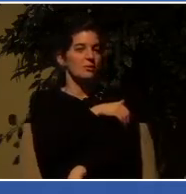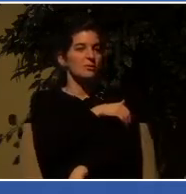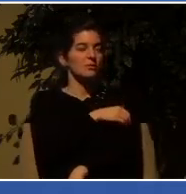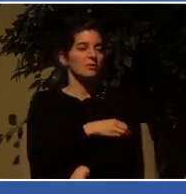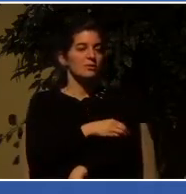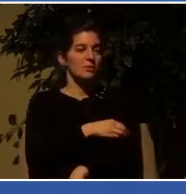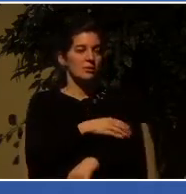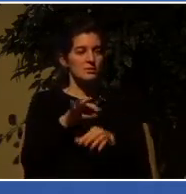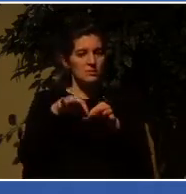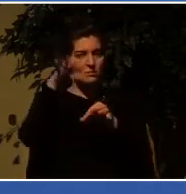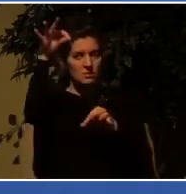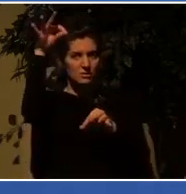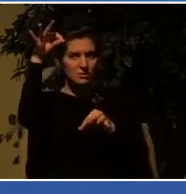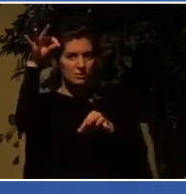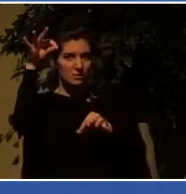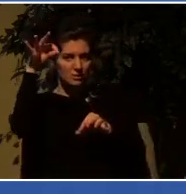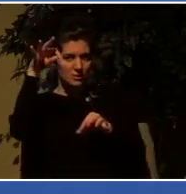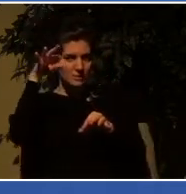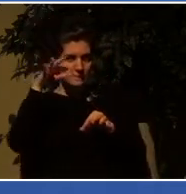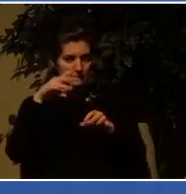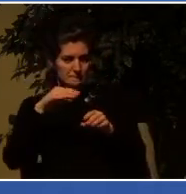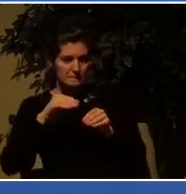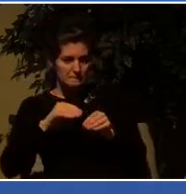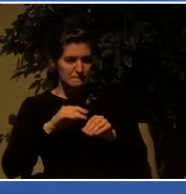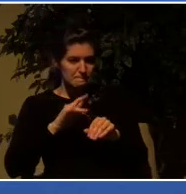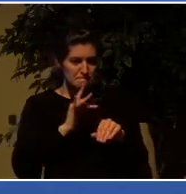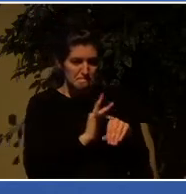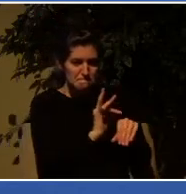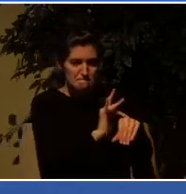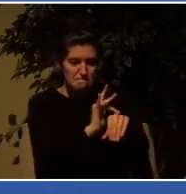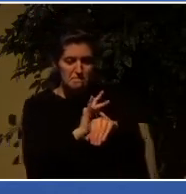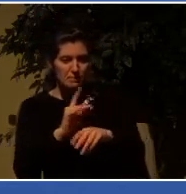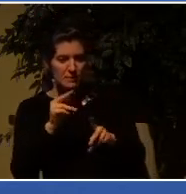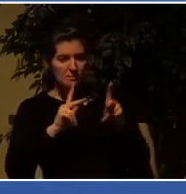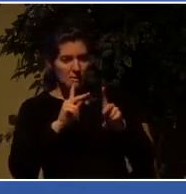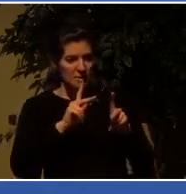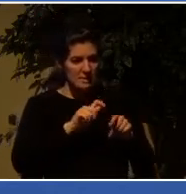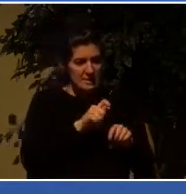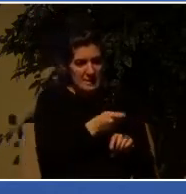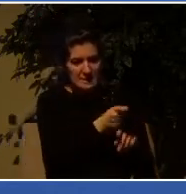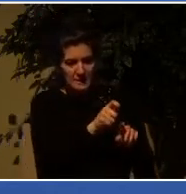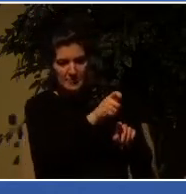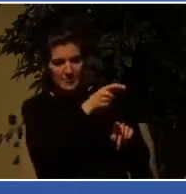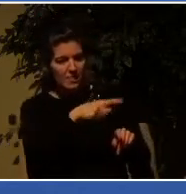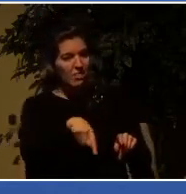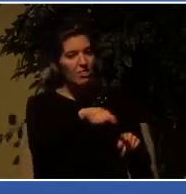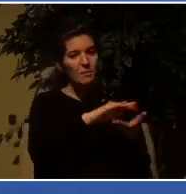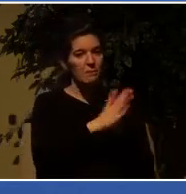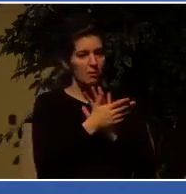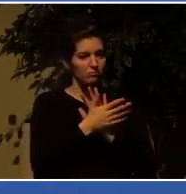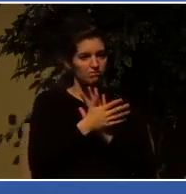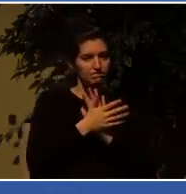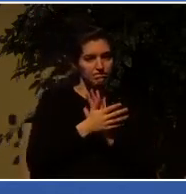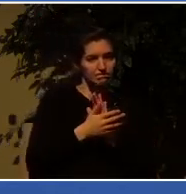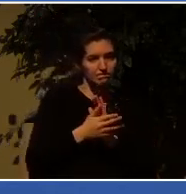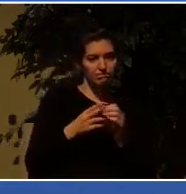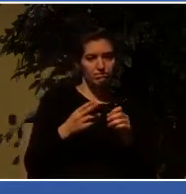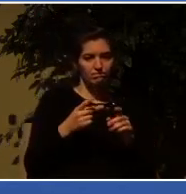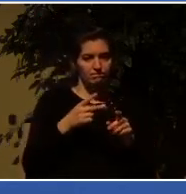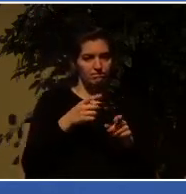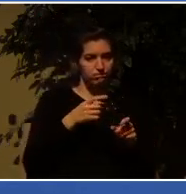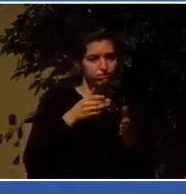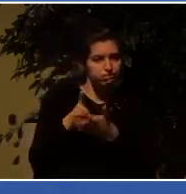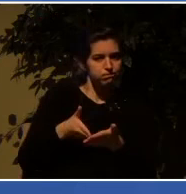use people against the purposes of God. And the reason that's so important is